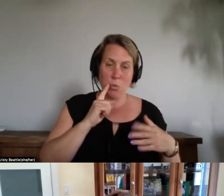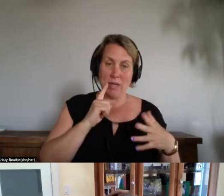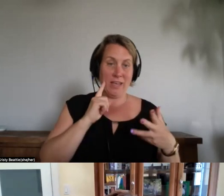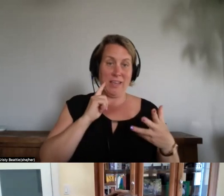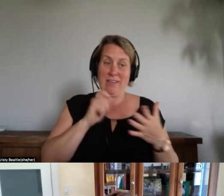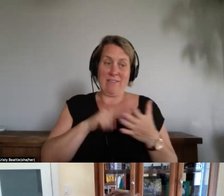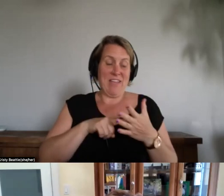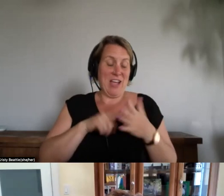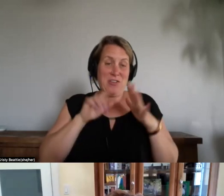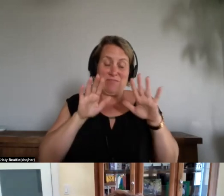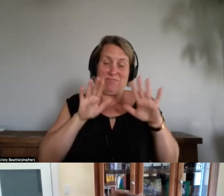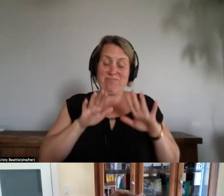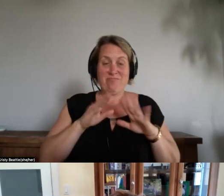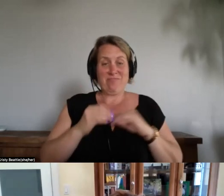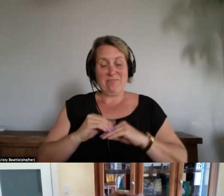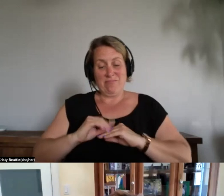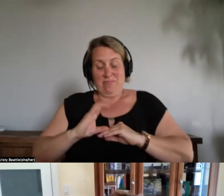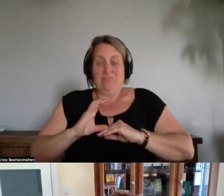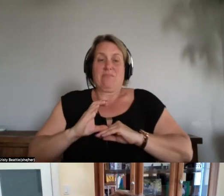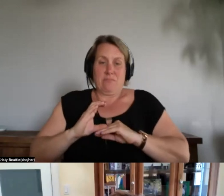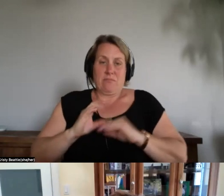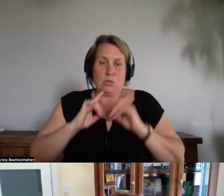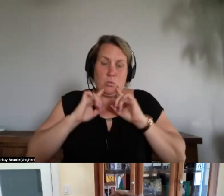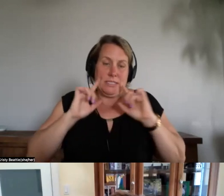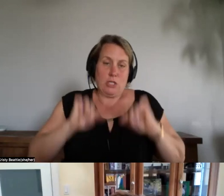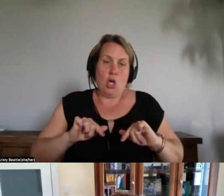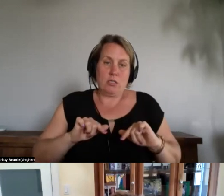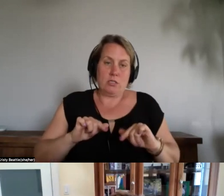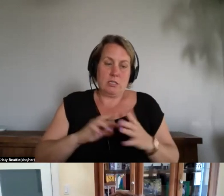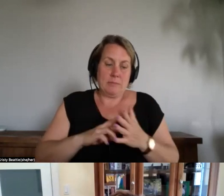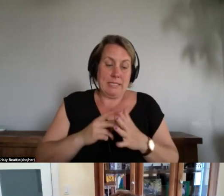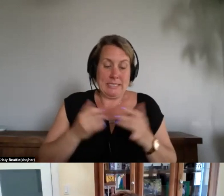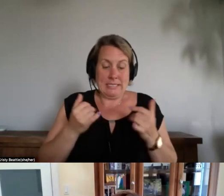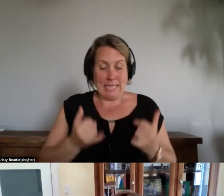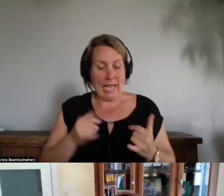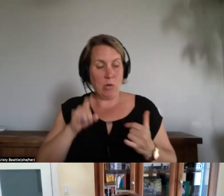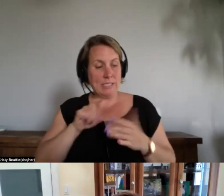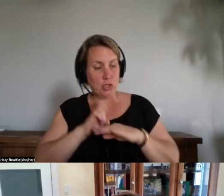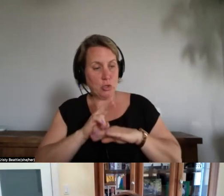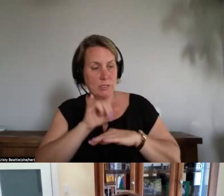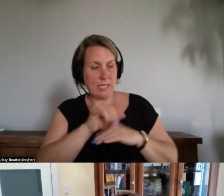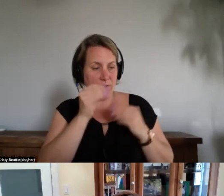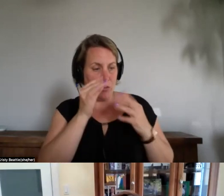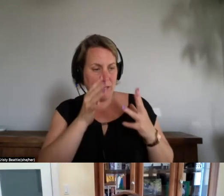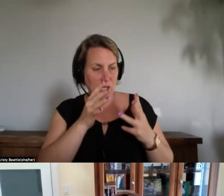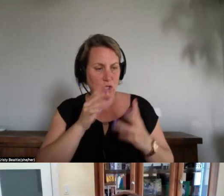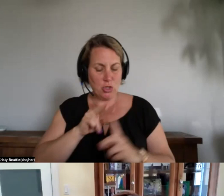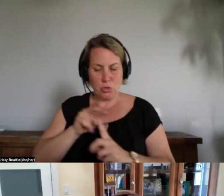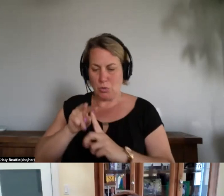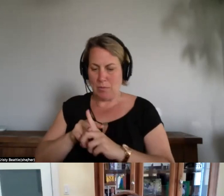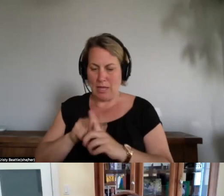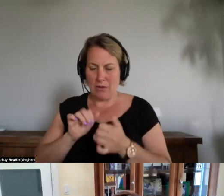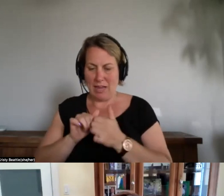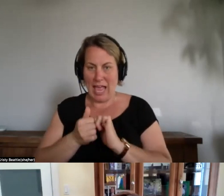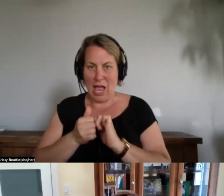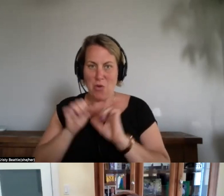so you know how how can we approach this approach a way that it's going to help